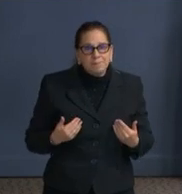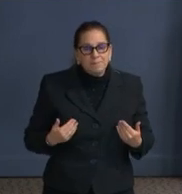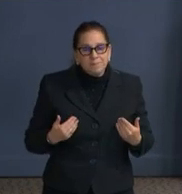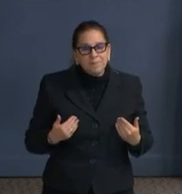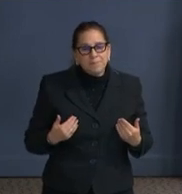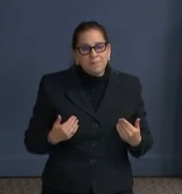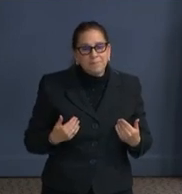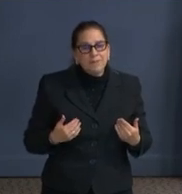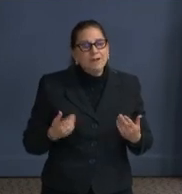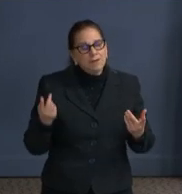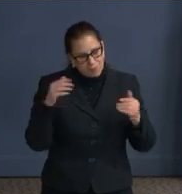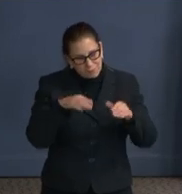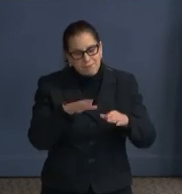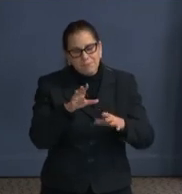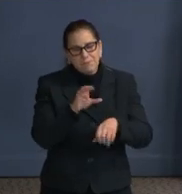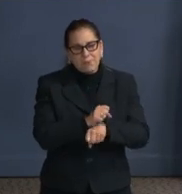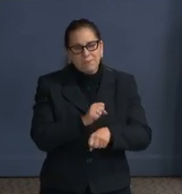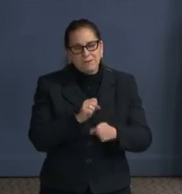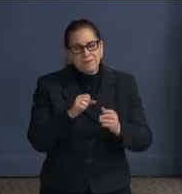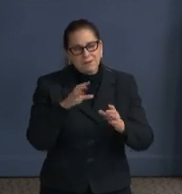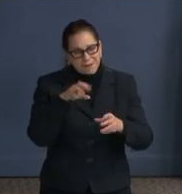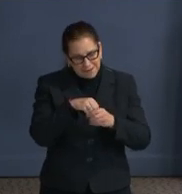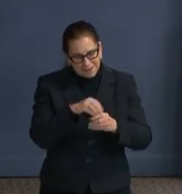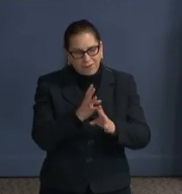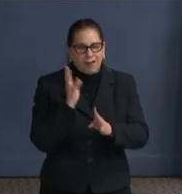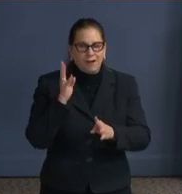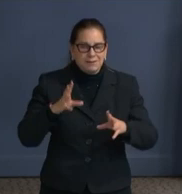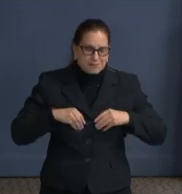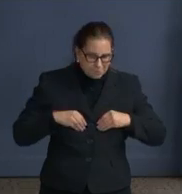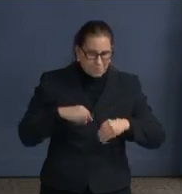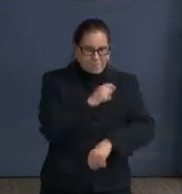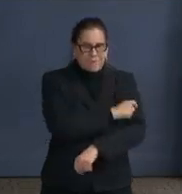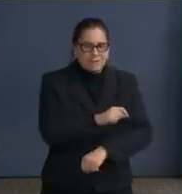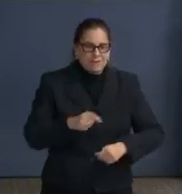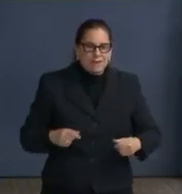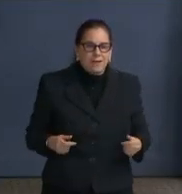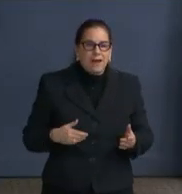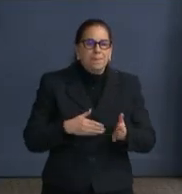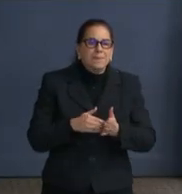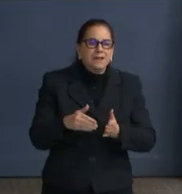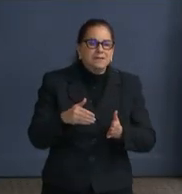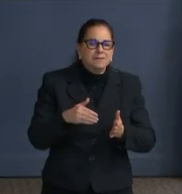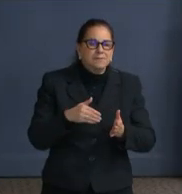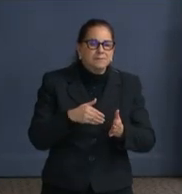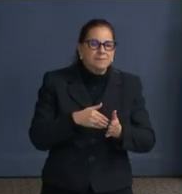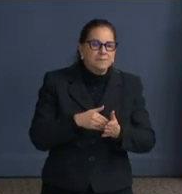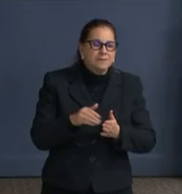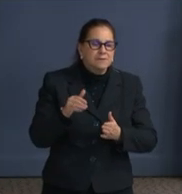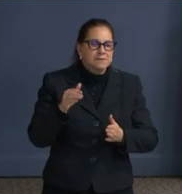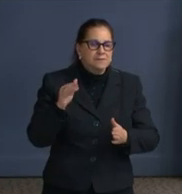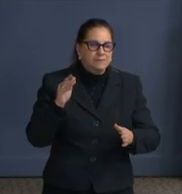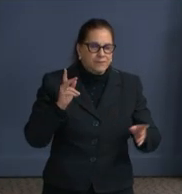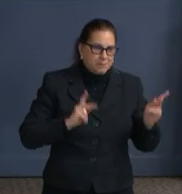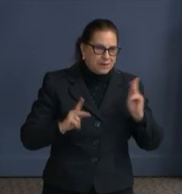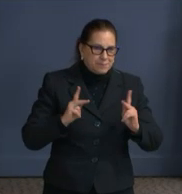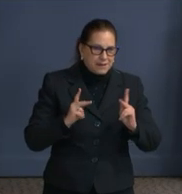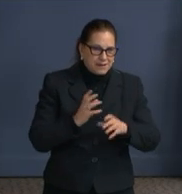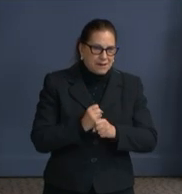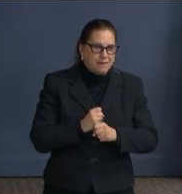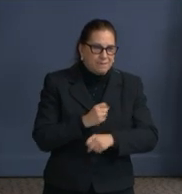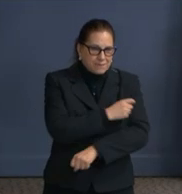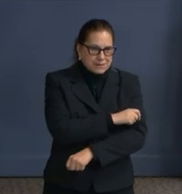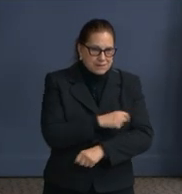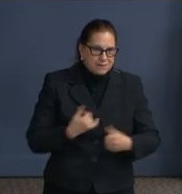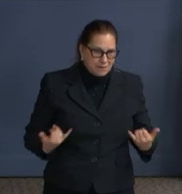the vaccine. We have millions, tens of millions of people who have been vaccinated in this country. The vaccine is safe and effective. And we need to get